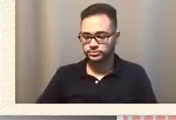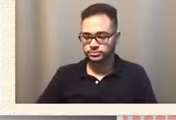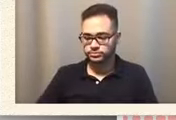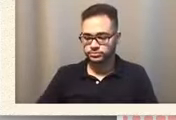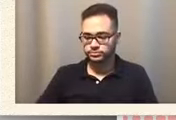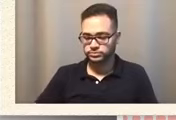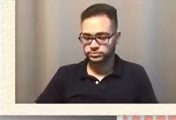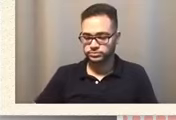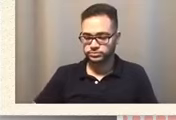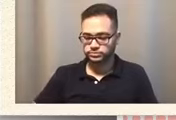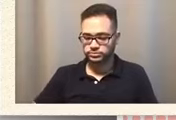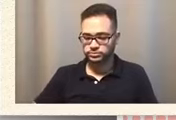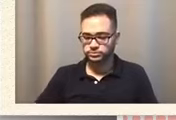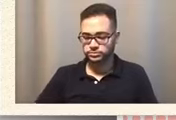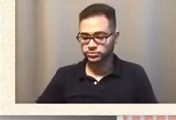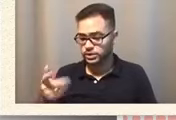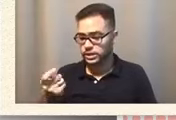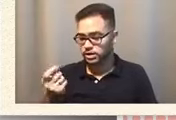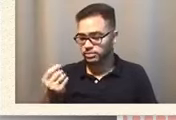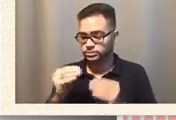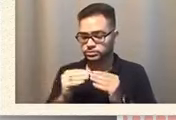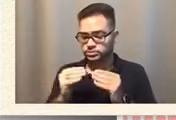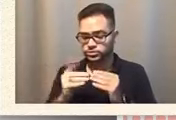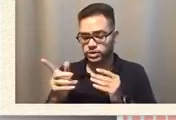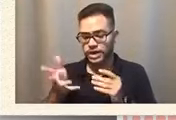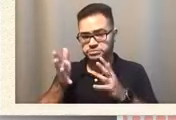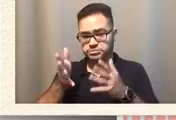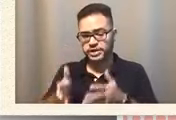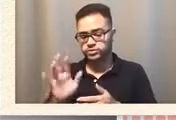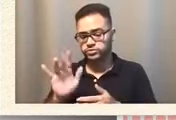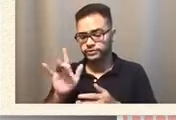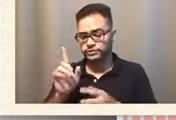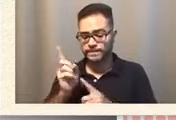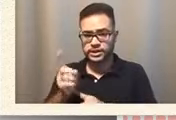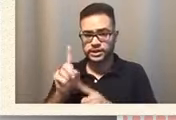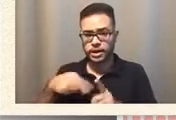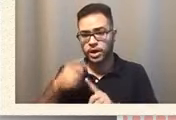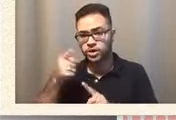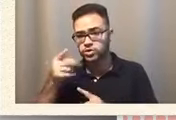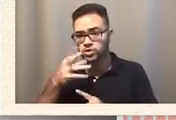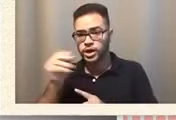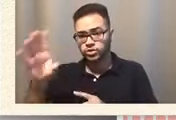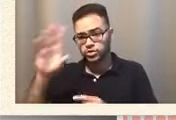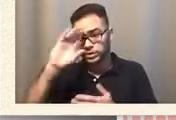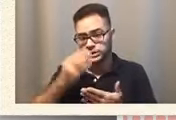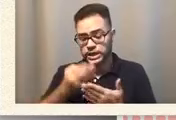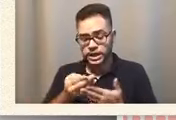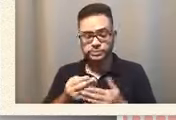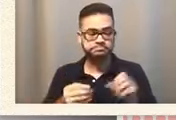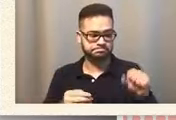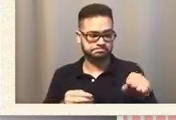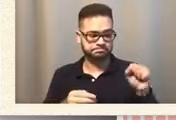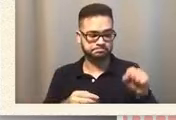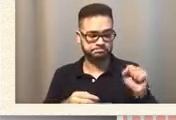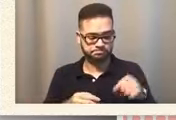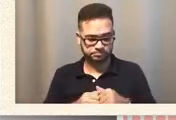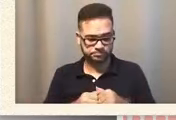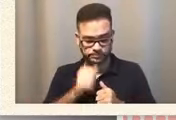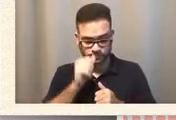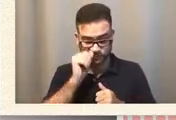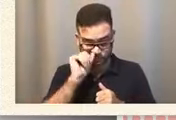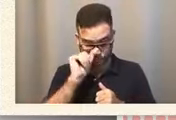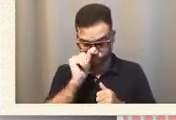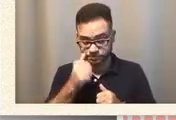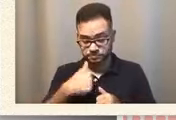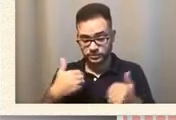details? We have about 25 more minutes about you and your son. Yes. Well, I have three kids.